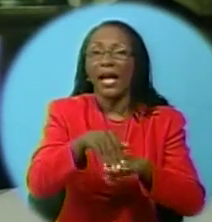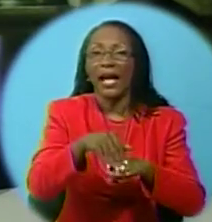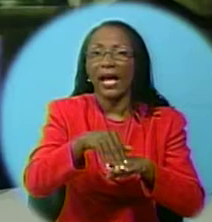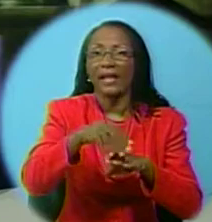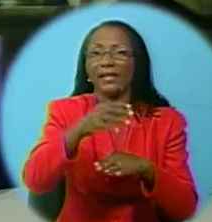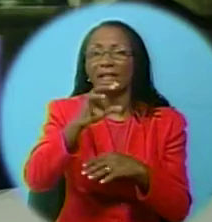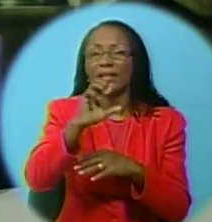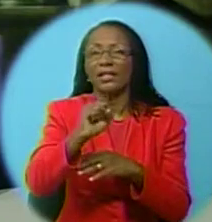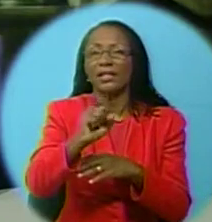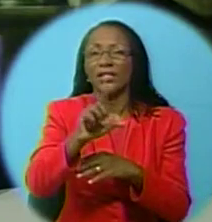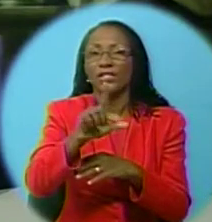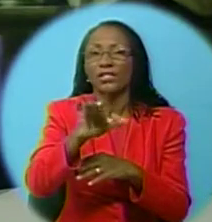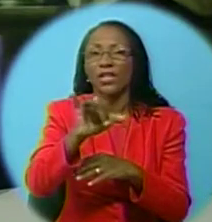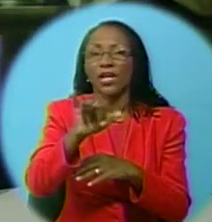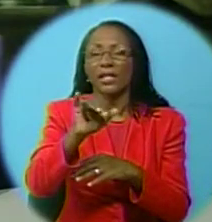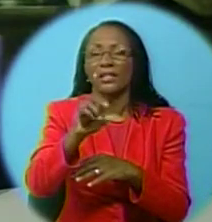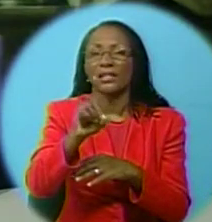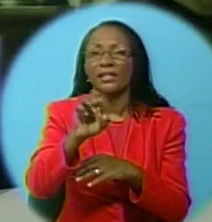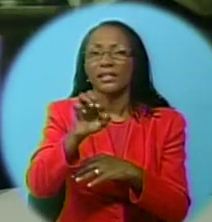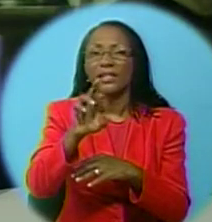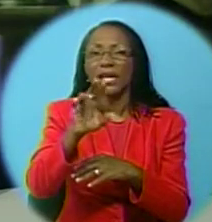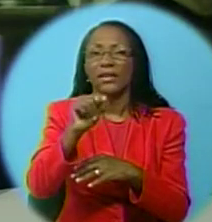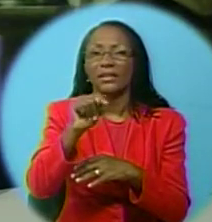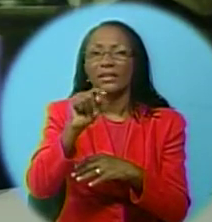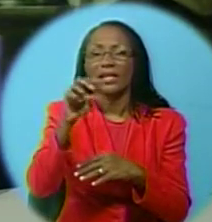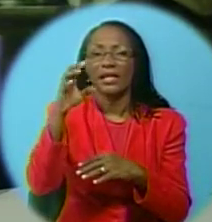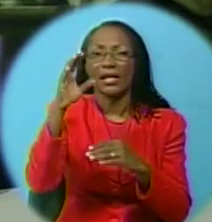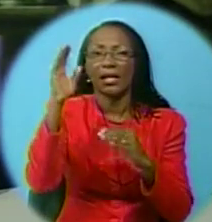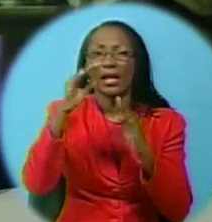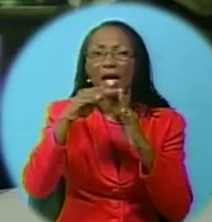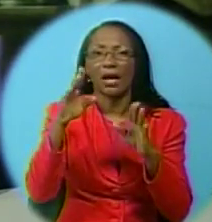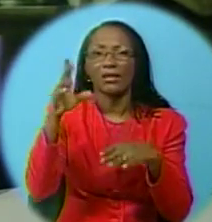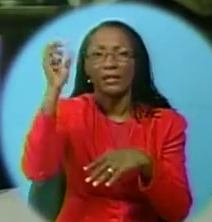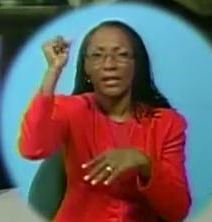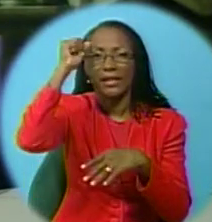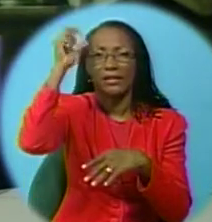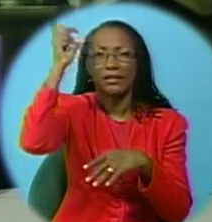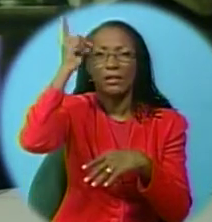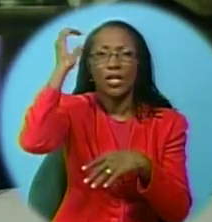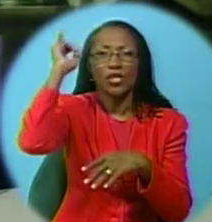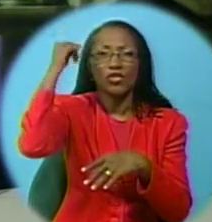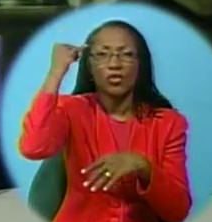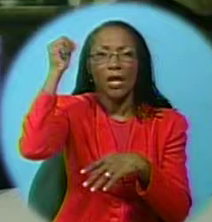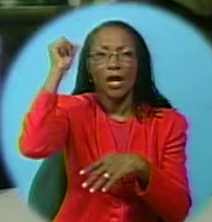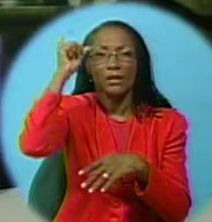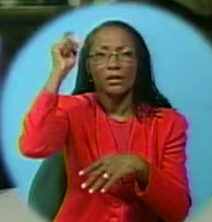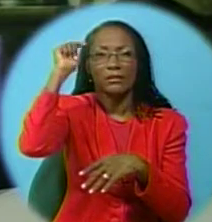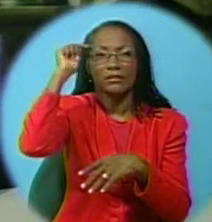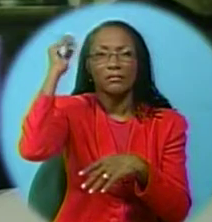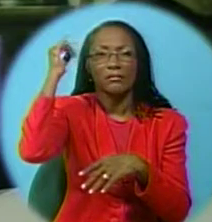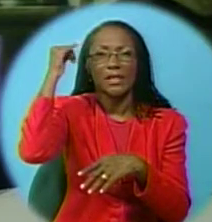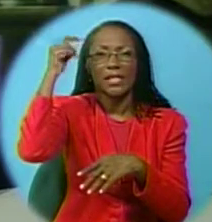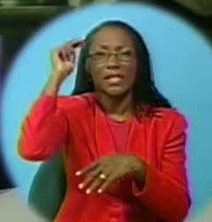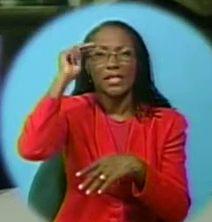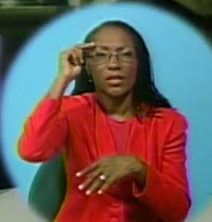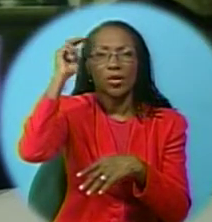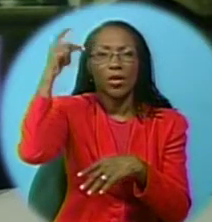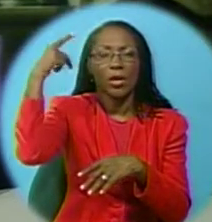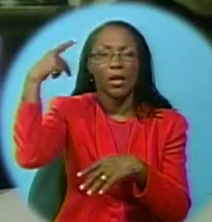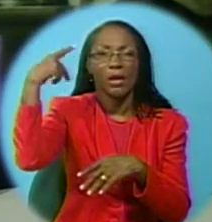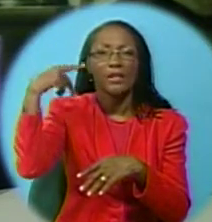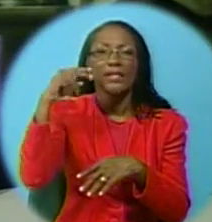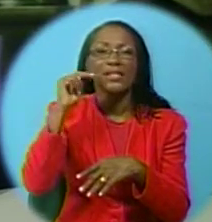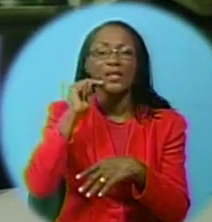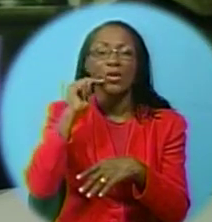Harmony Hall. The five new floor members are Adrian Donovan, Junior Alsop, Thomas Jordan, Nico Putkran, and Gregory Thompson.